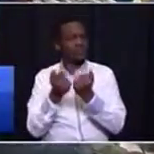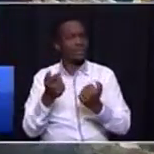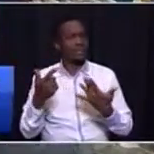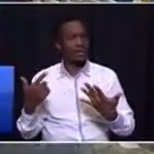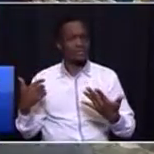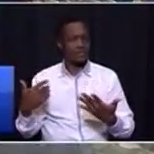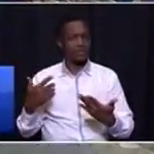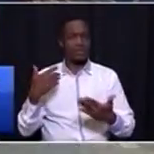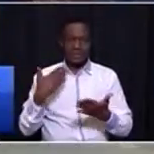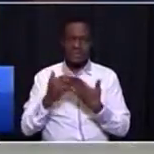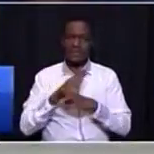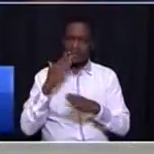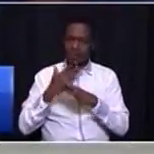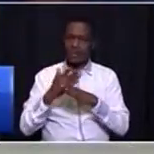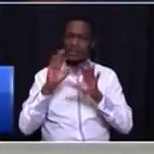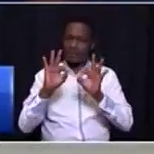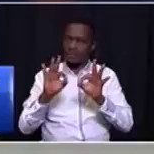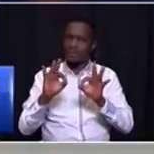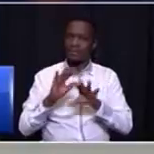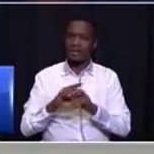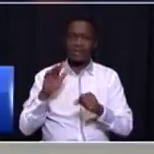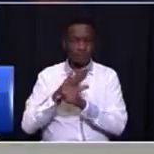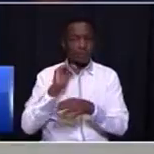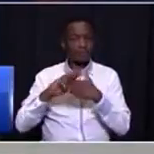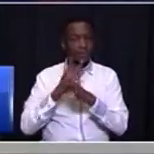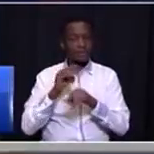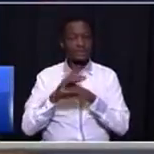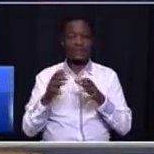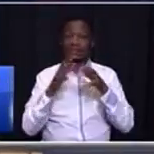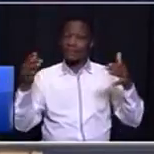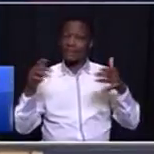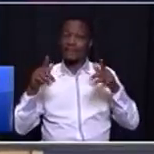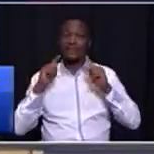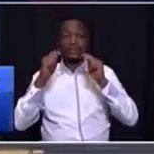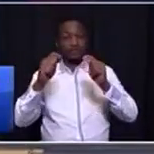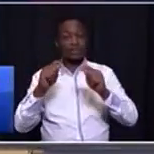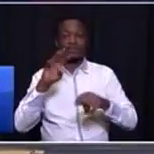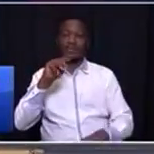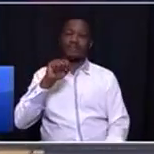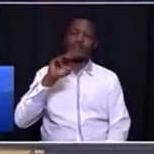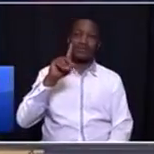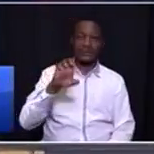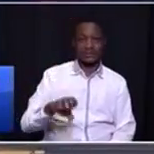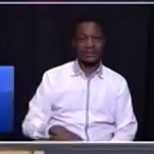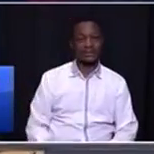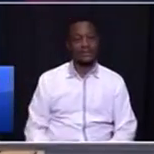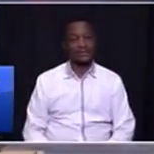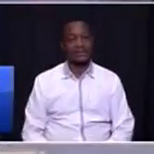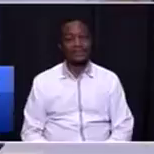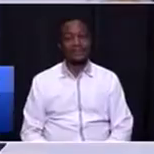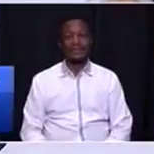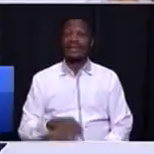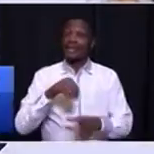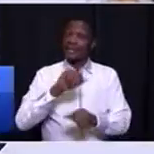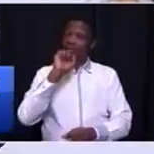it can operate optimally and fully because it's the major transport node for the people of the Val. So, in